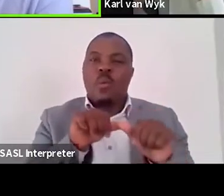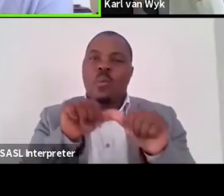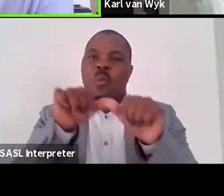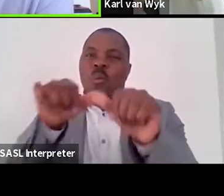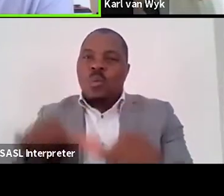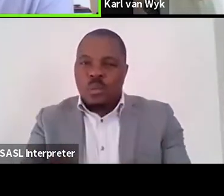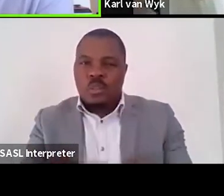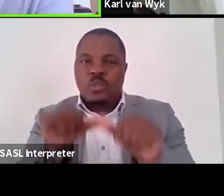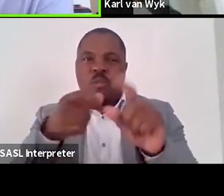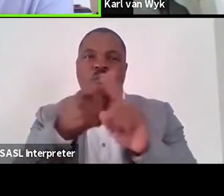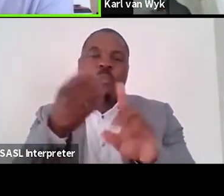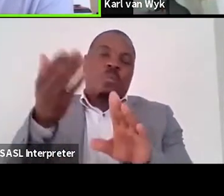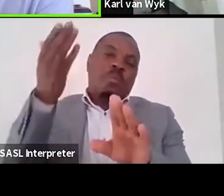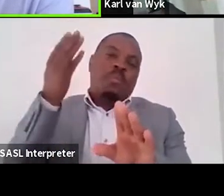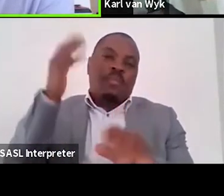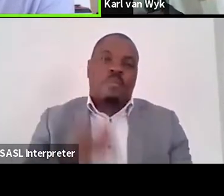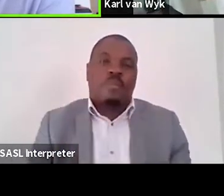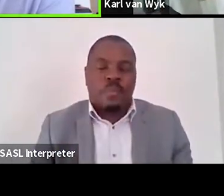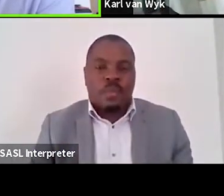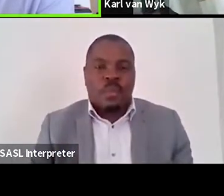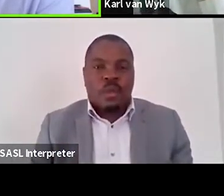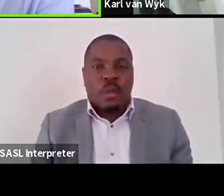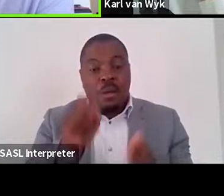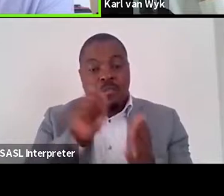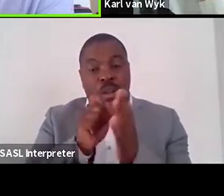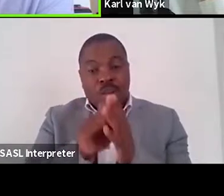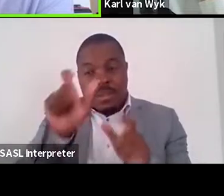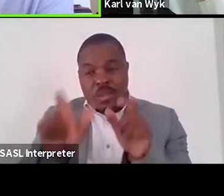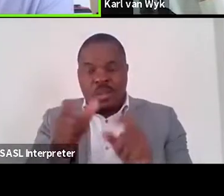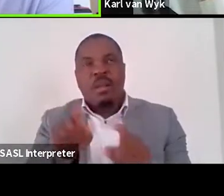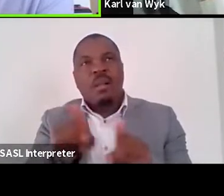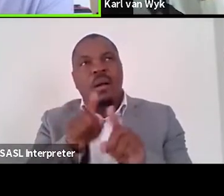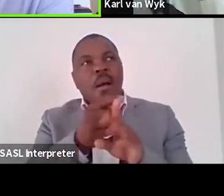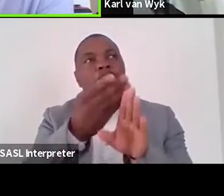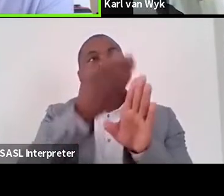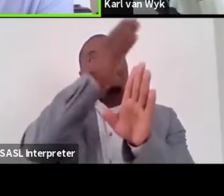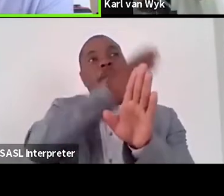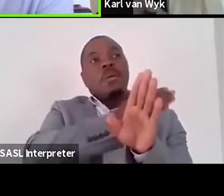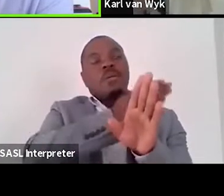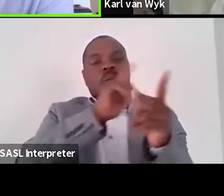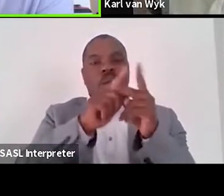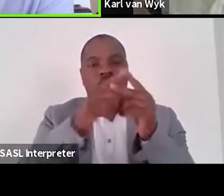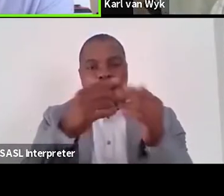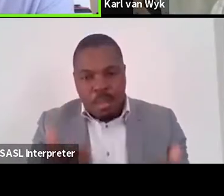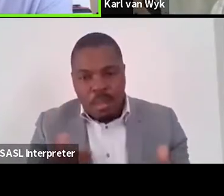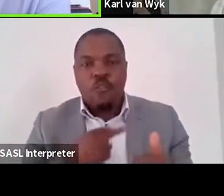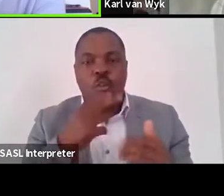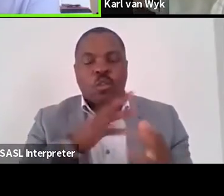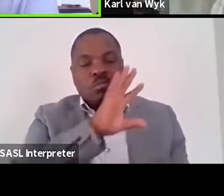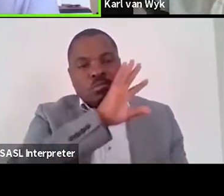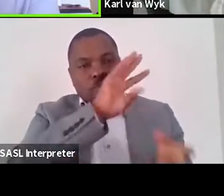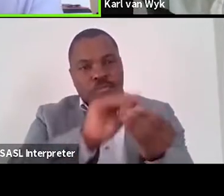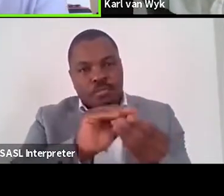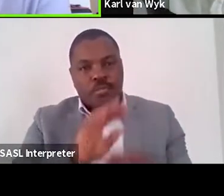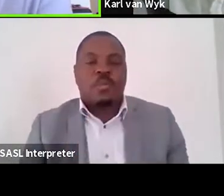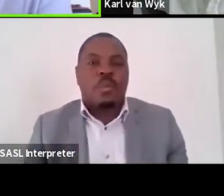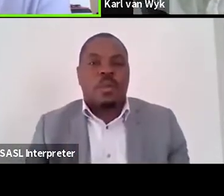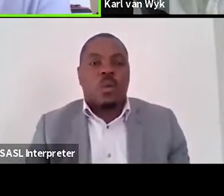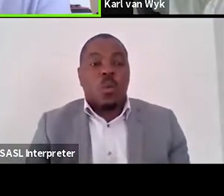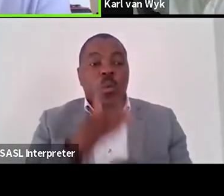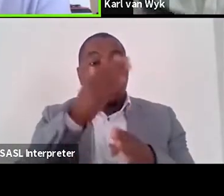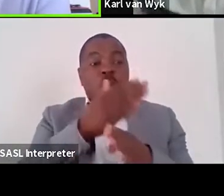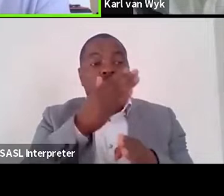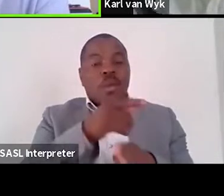means. Writers hear echoes from the past as well as the voices of the present. Their work deals